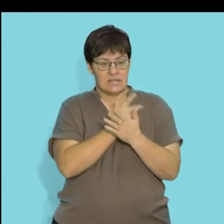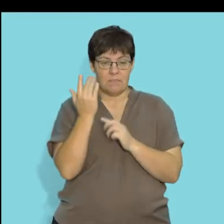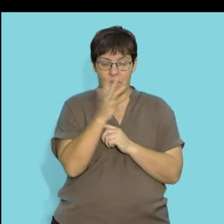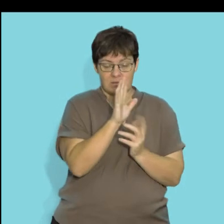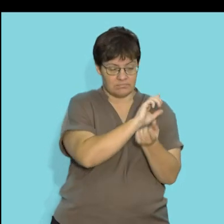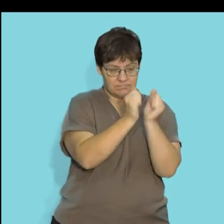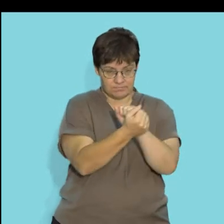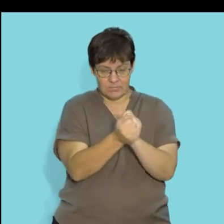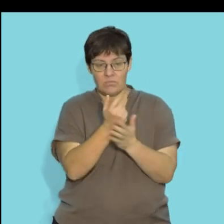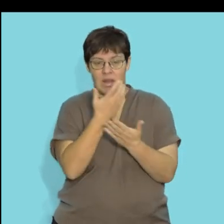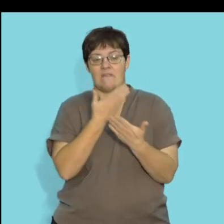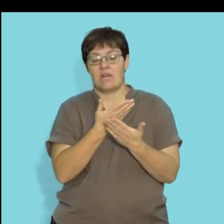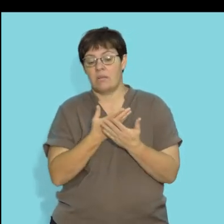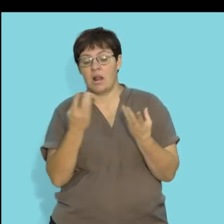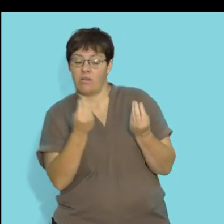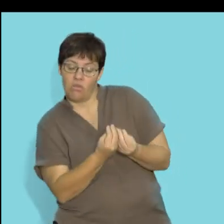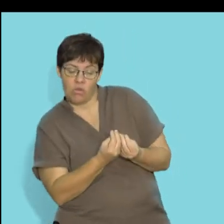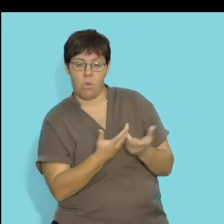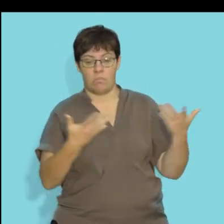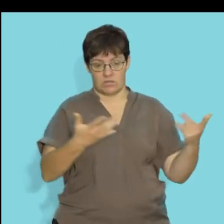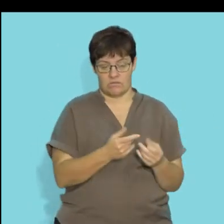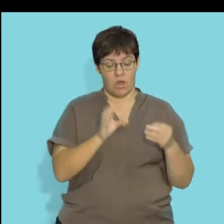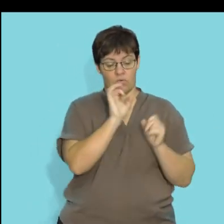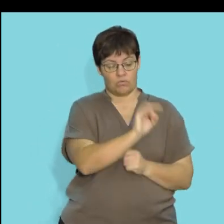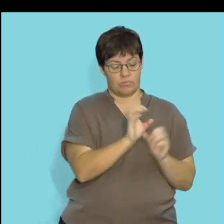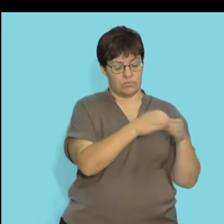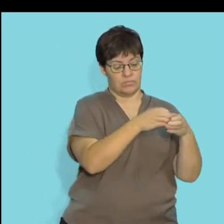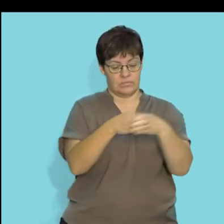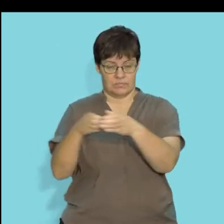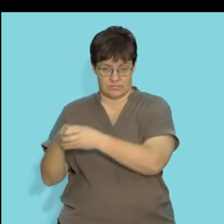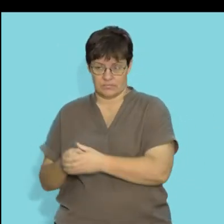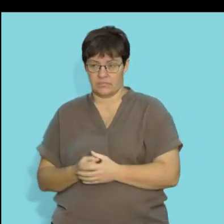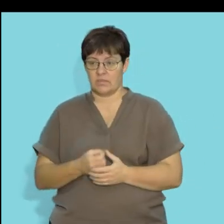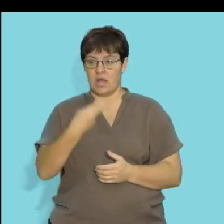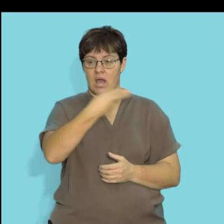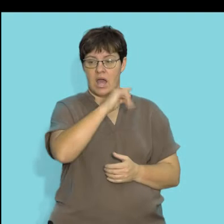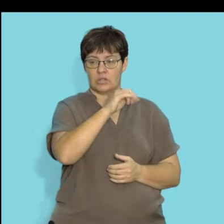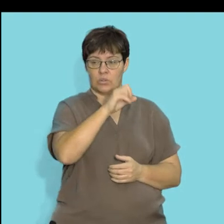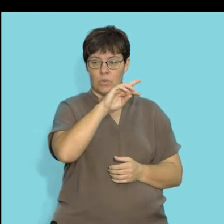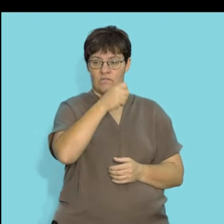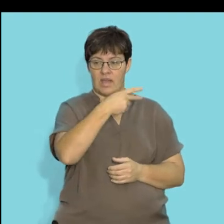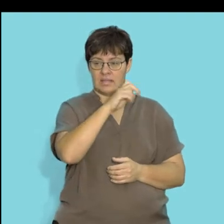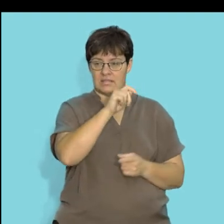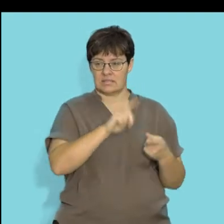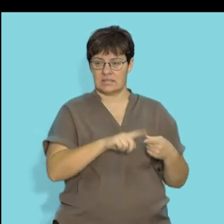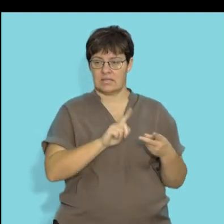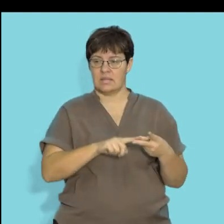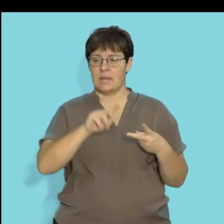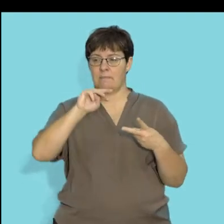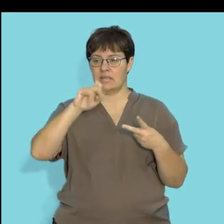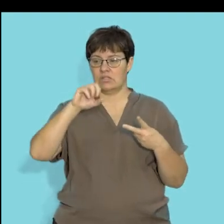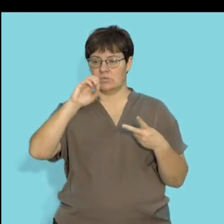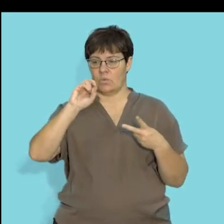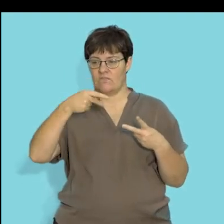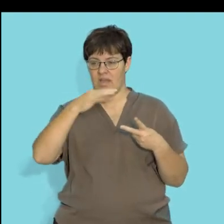to this with regards to the availability of water into three groups. Your hydrophytes, your